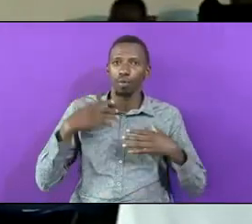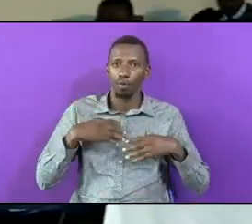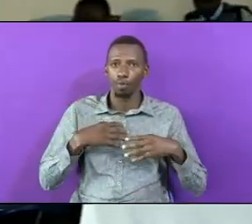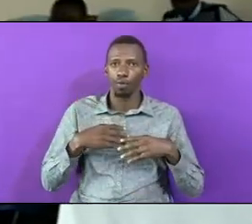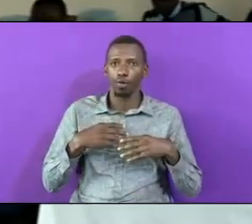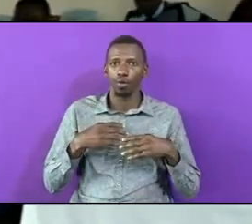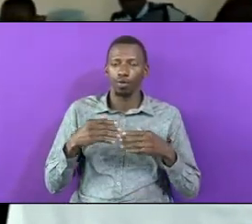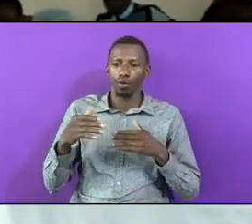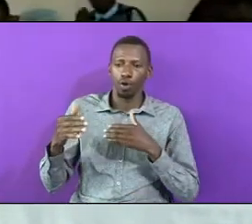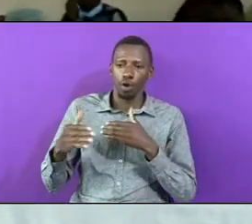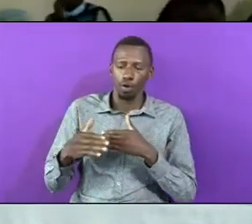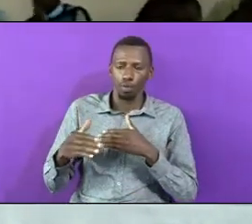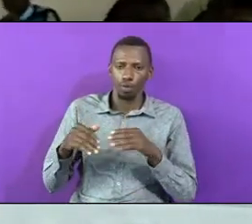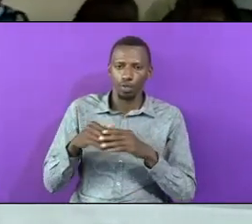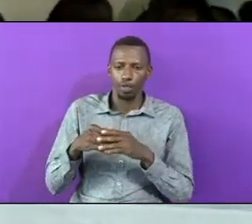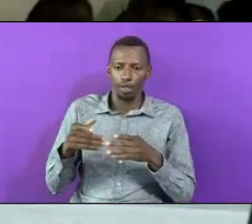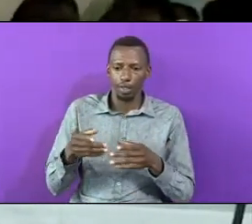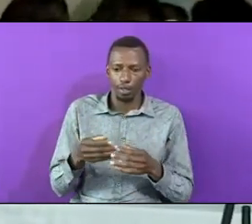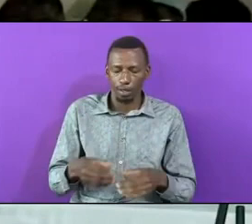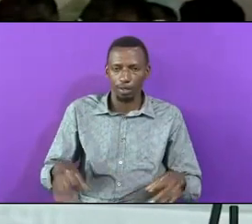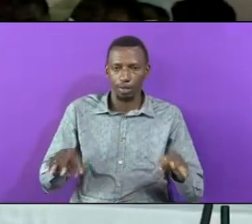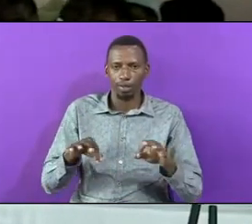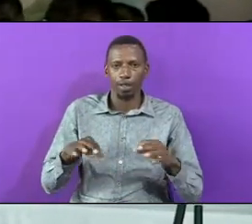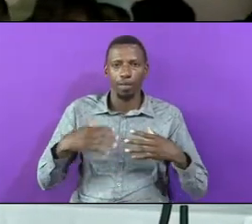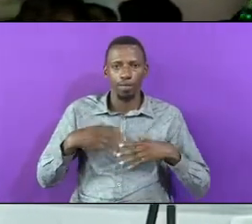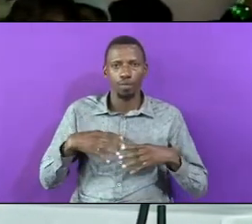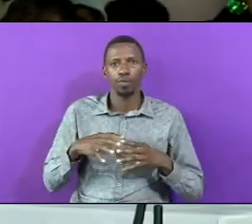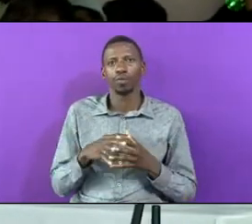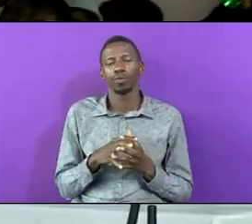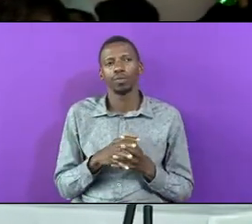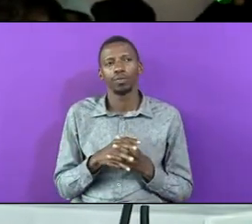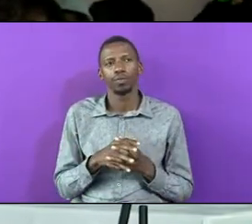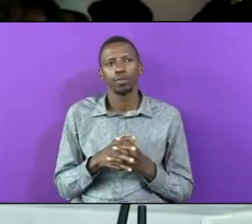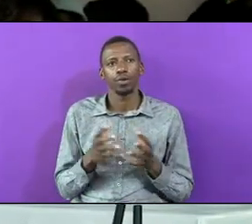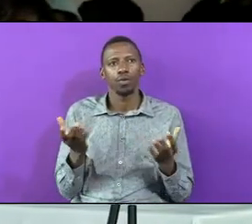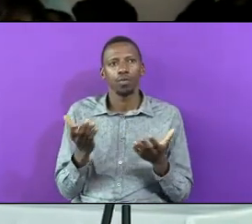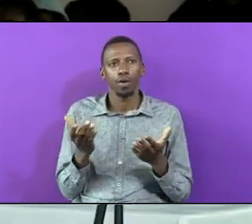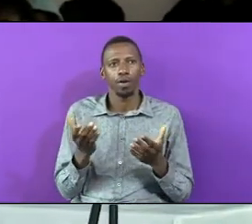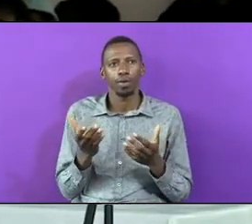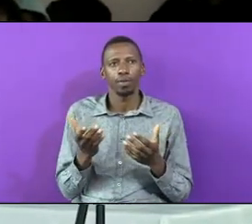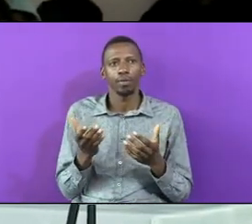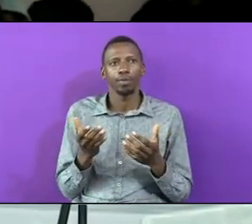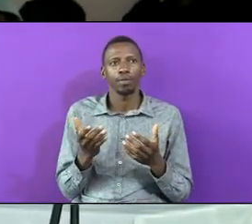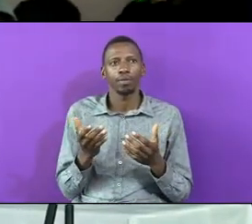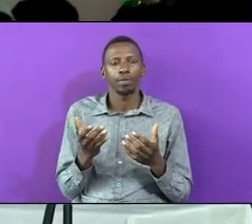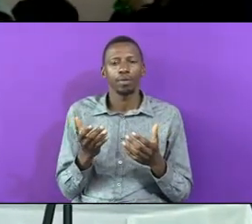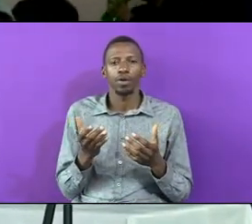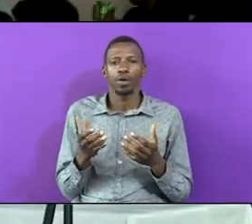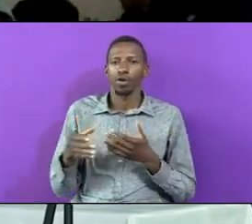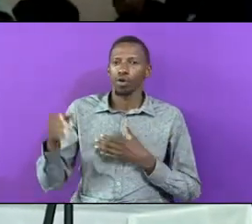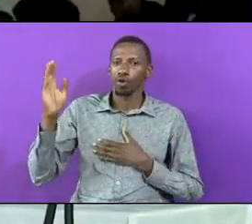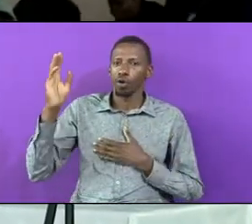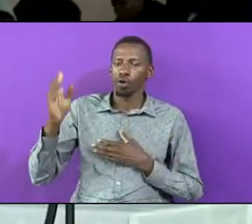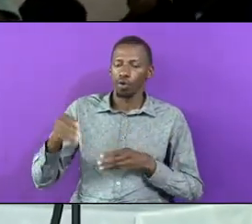Almost In This Conference Terms Of Population Where Much Has Been Given God Expect What